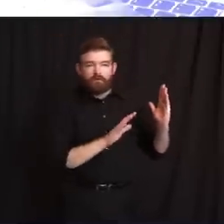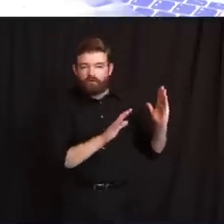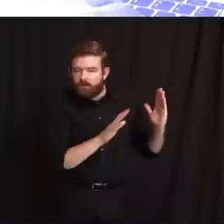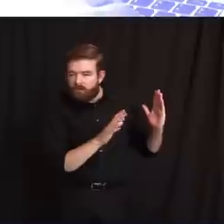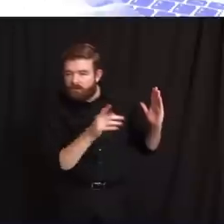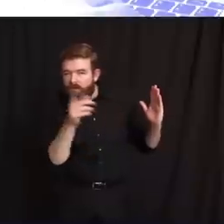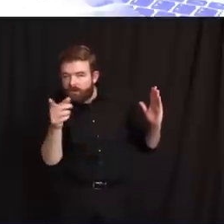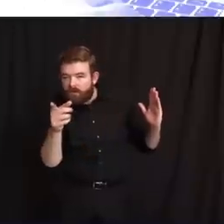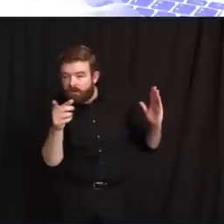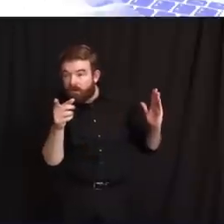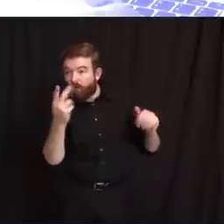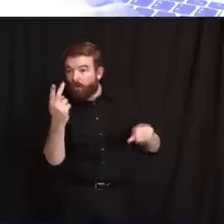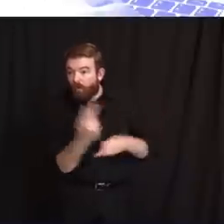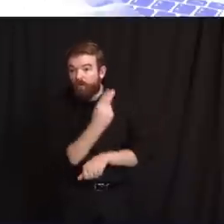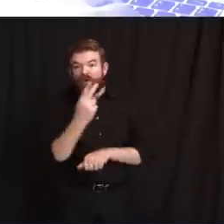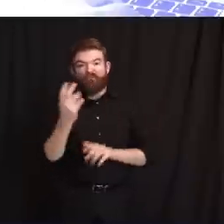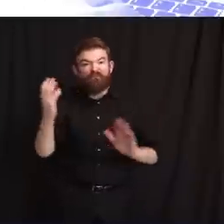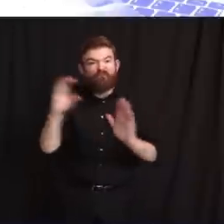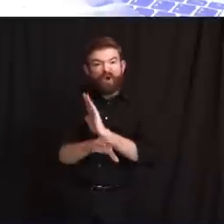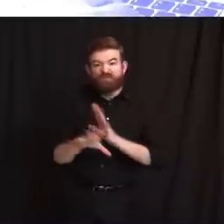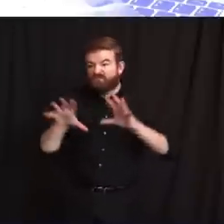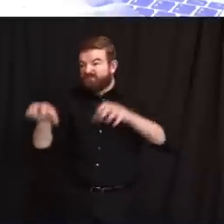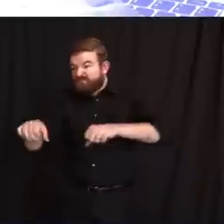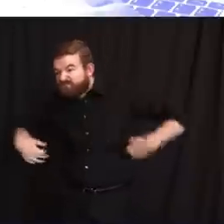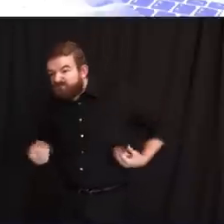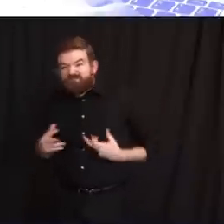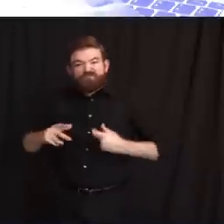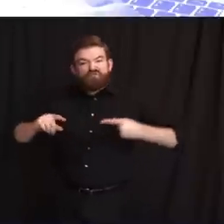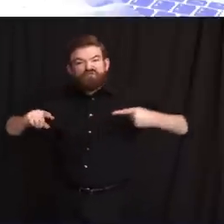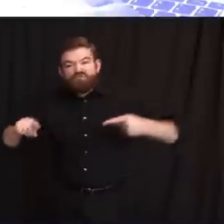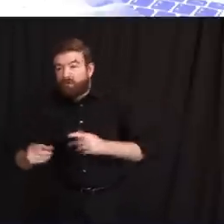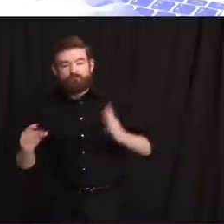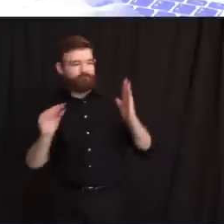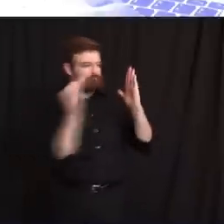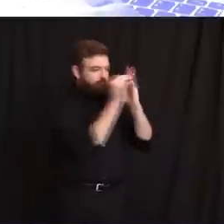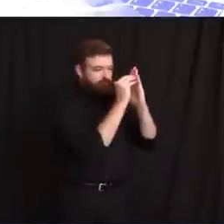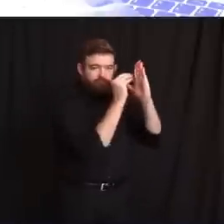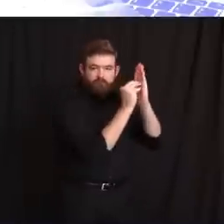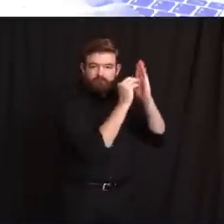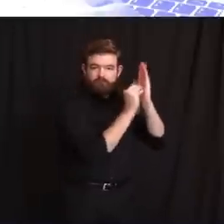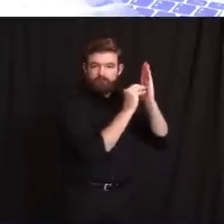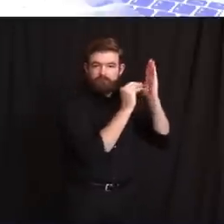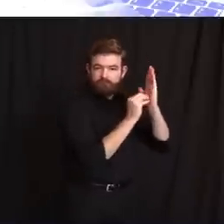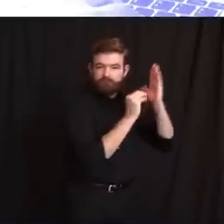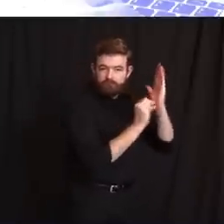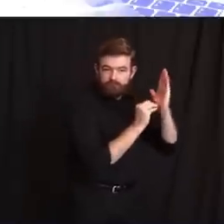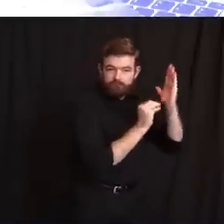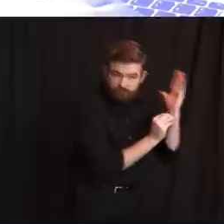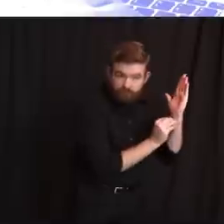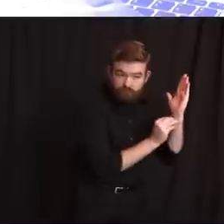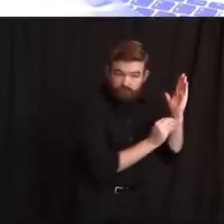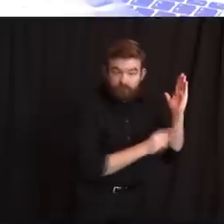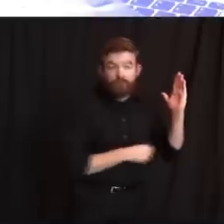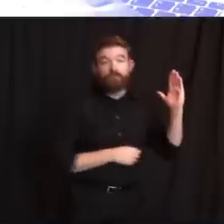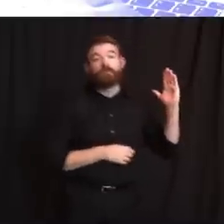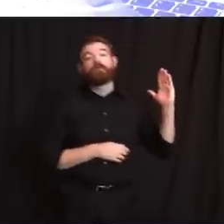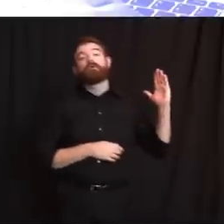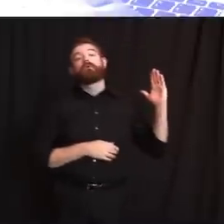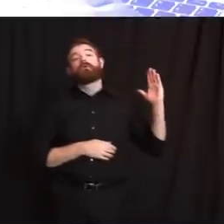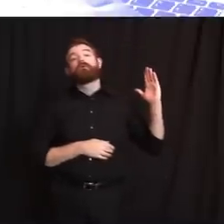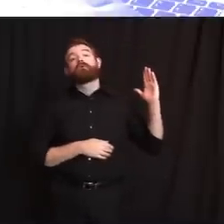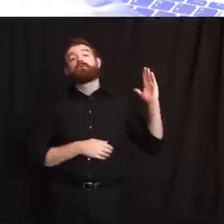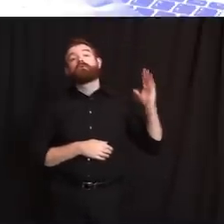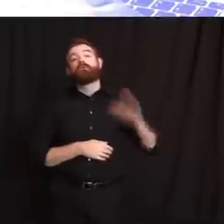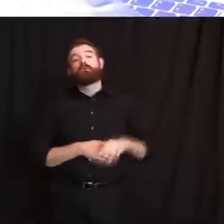officers across New Jersey. Fourth, we're updating the statewide policy on use of force by law enforcement.